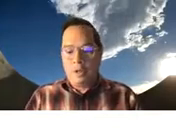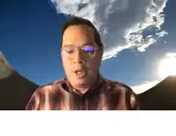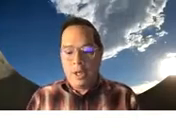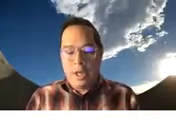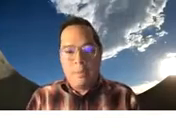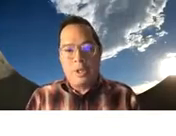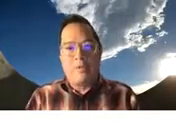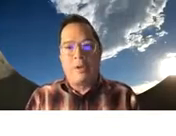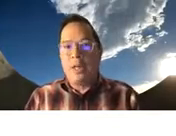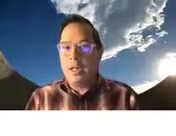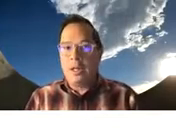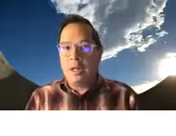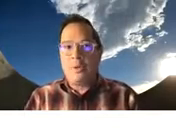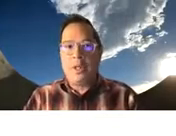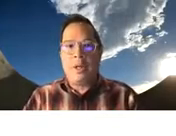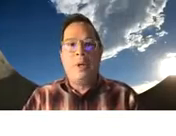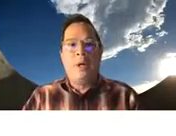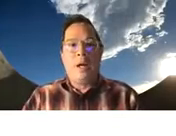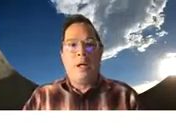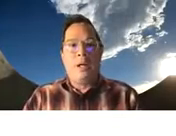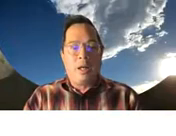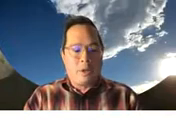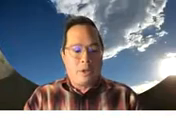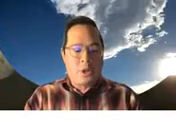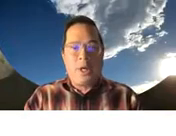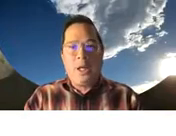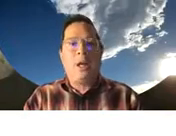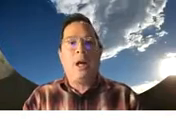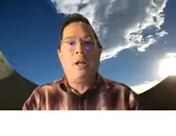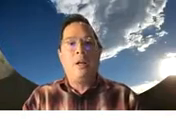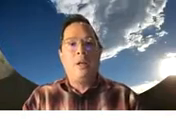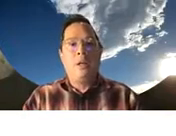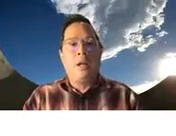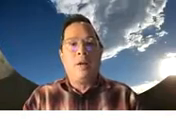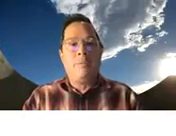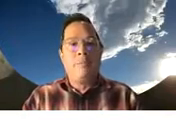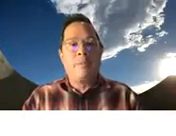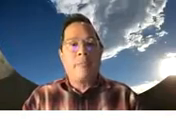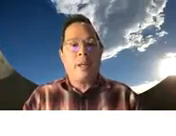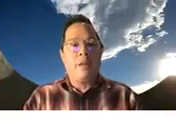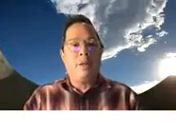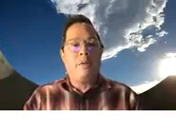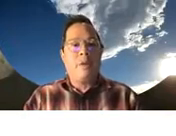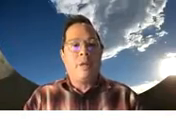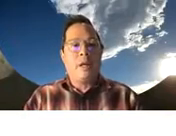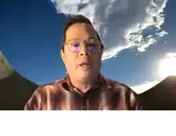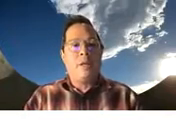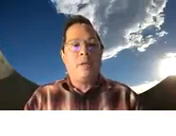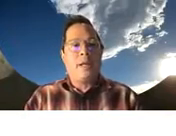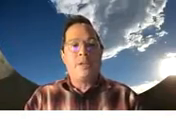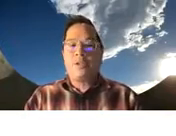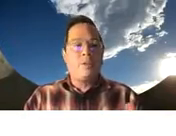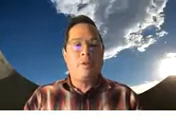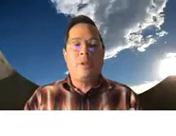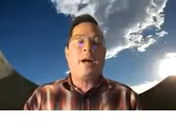you're you're taking an image of a great leader and putting them on a on a trading card um you know uh